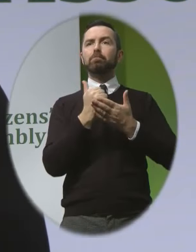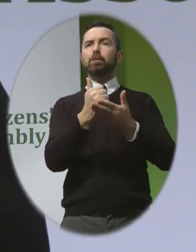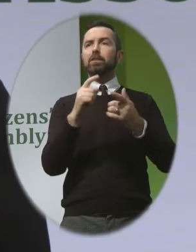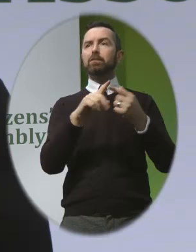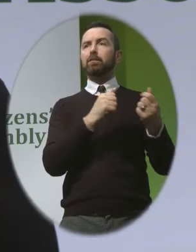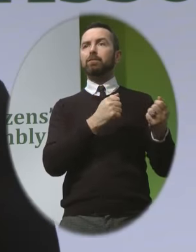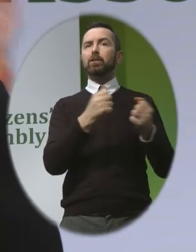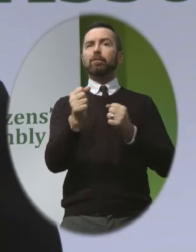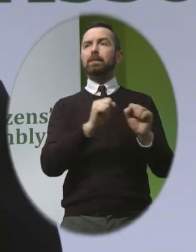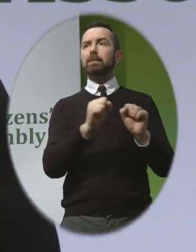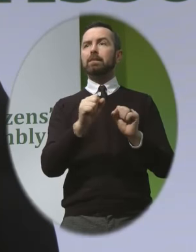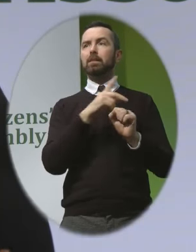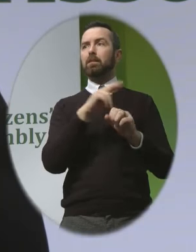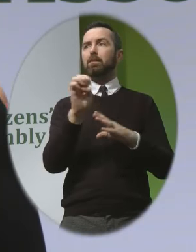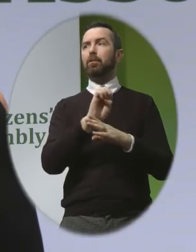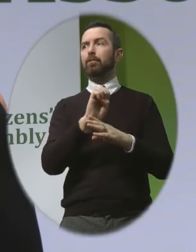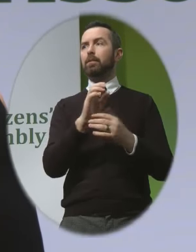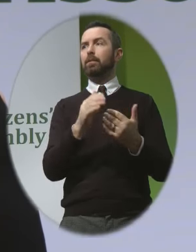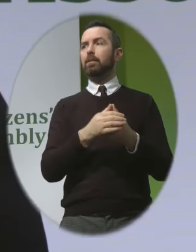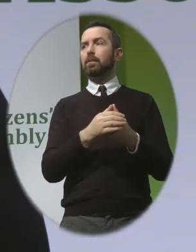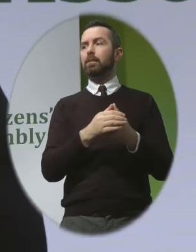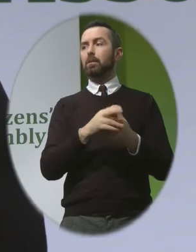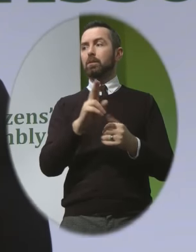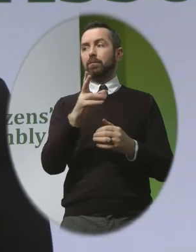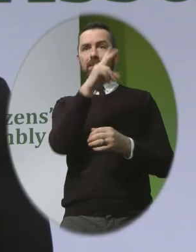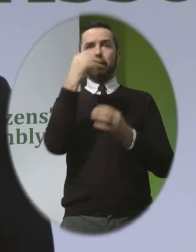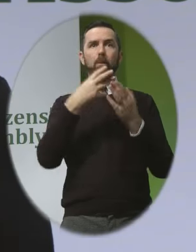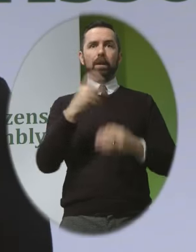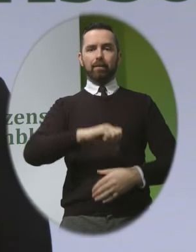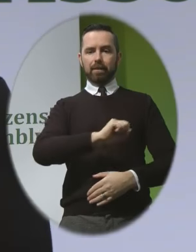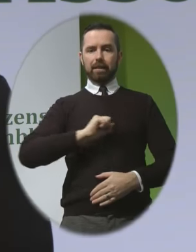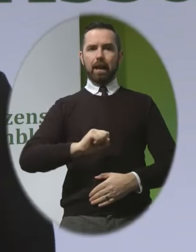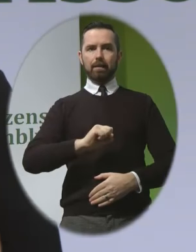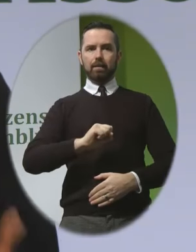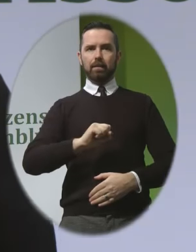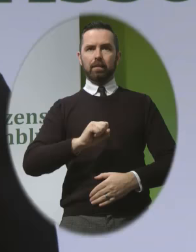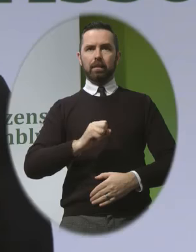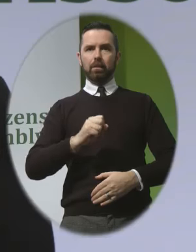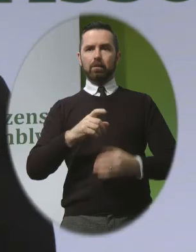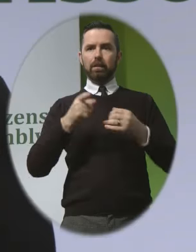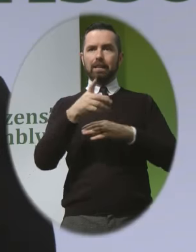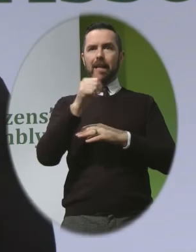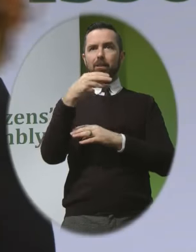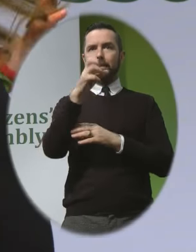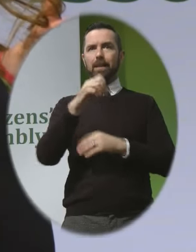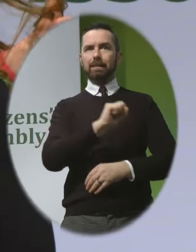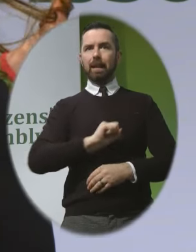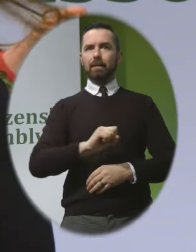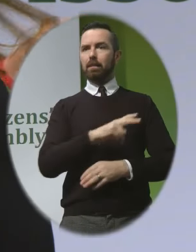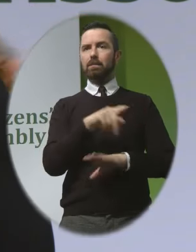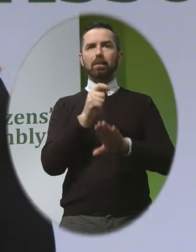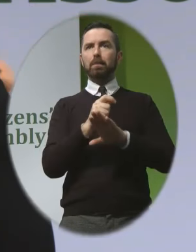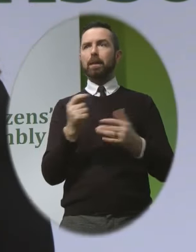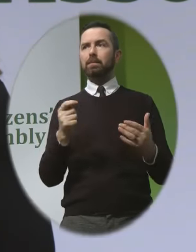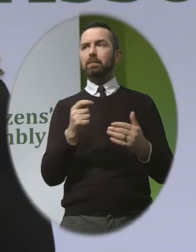us how healthy our pregnancy is which is standard across the entire rest of the EU the facilities pregnant women and people are forced to